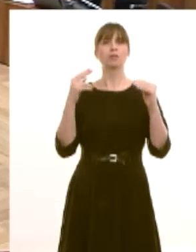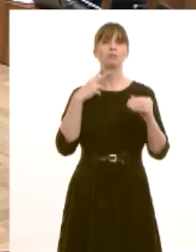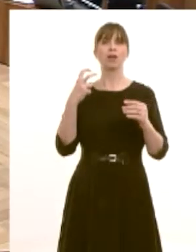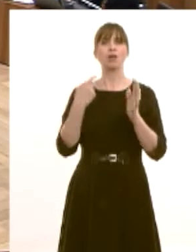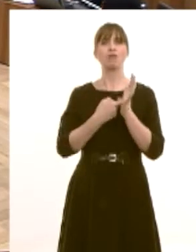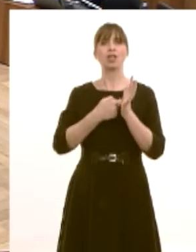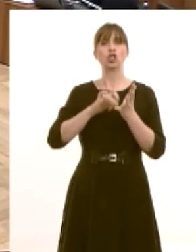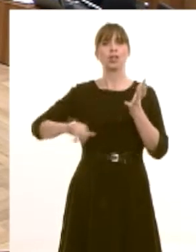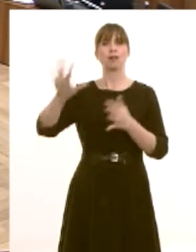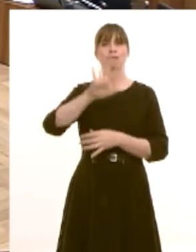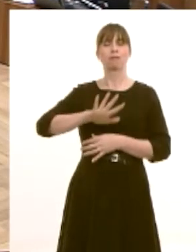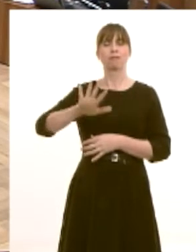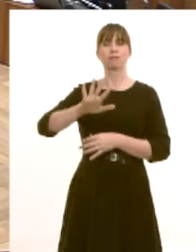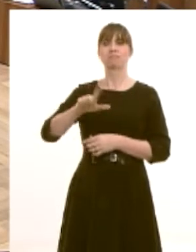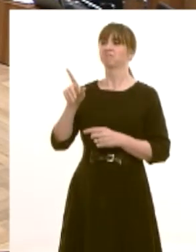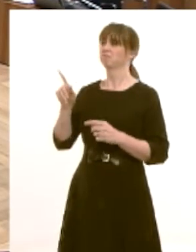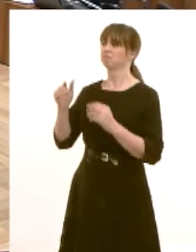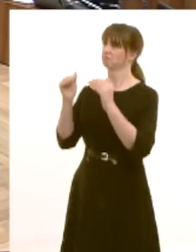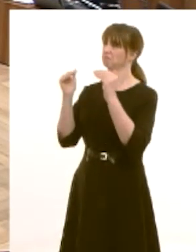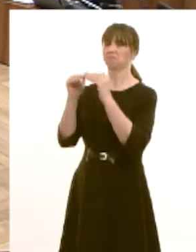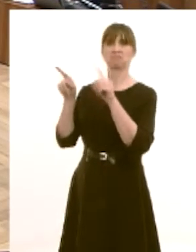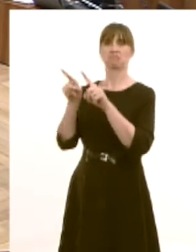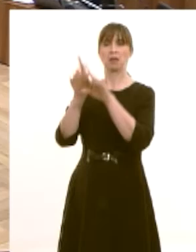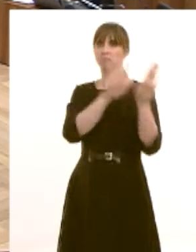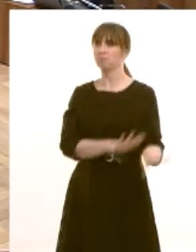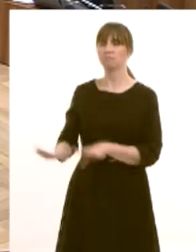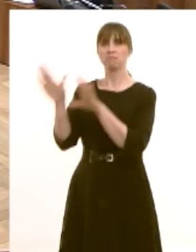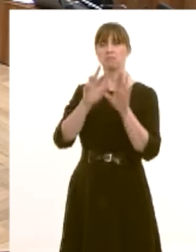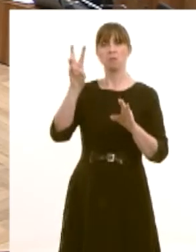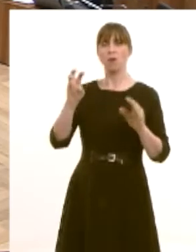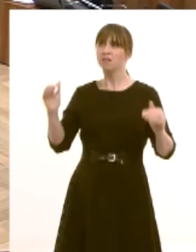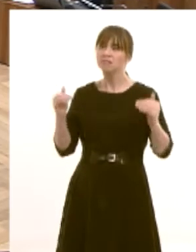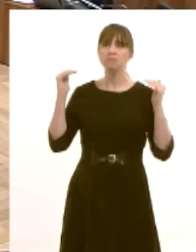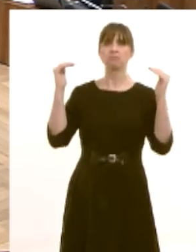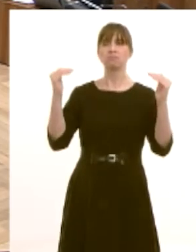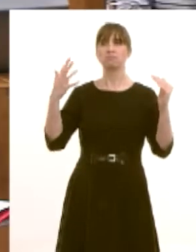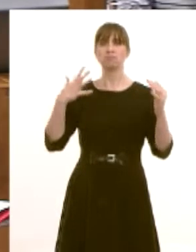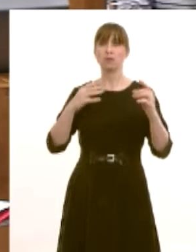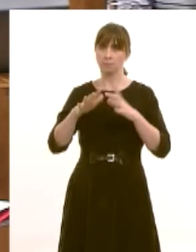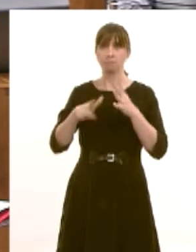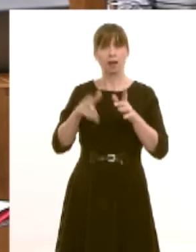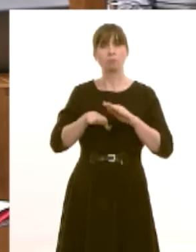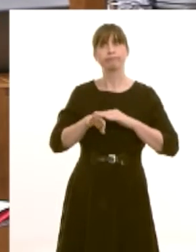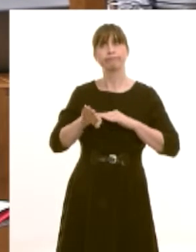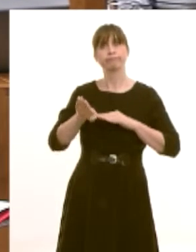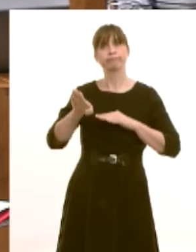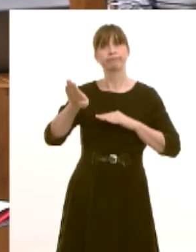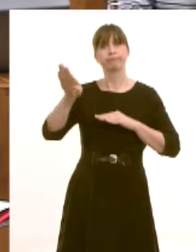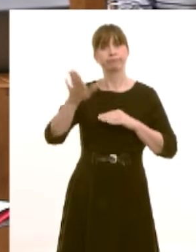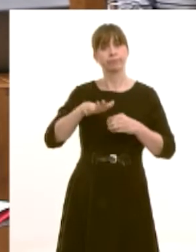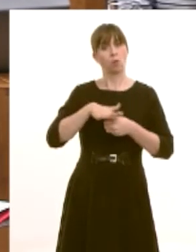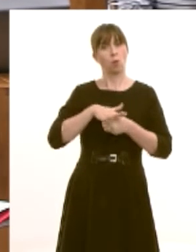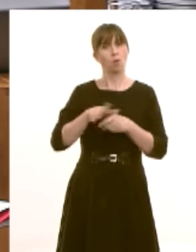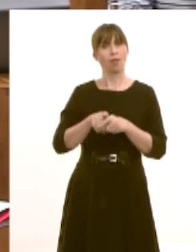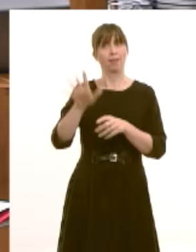education standards in the area, in common with standards in Wales as a whole, present an improving picture and this includes at national and local